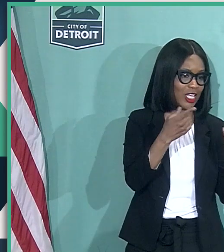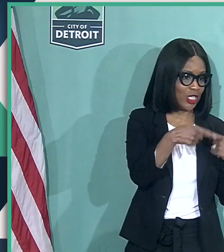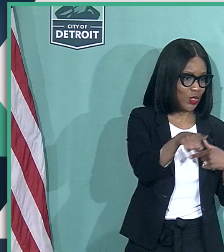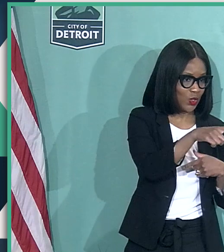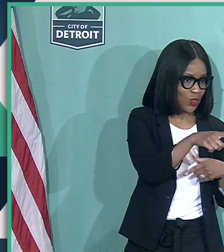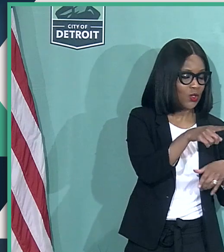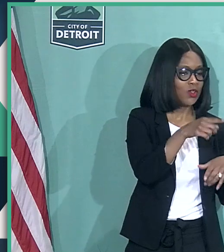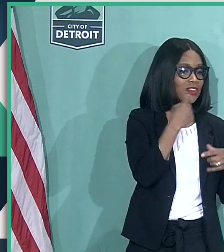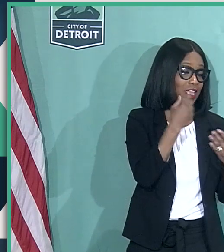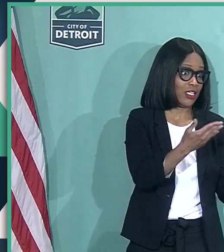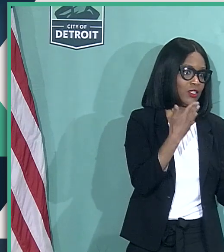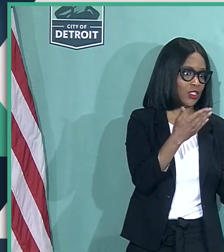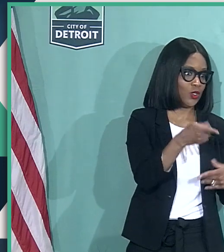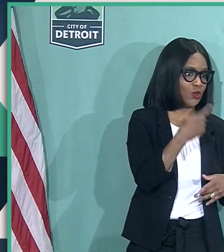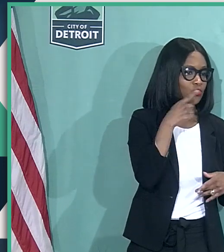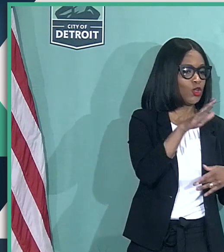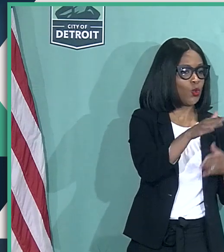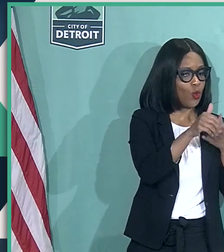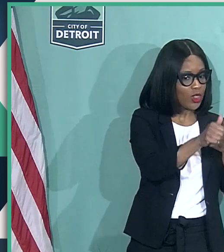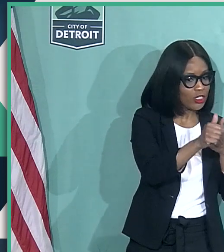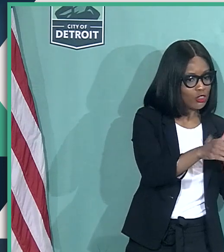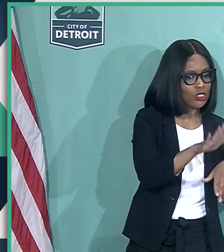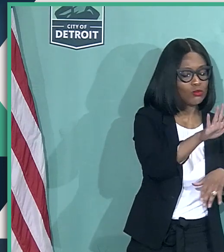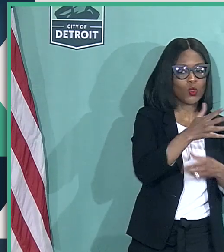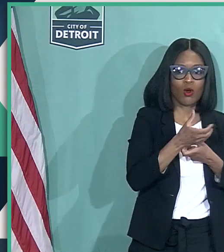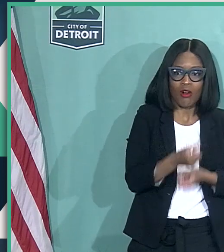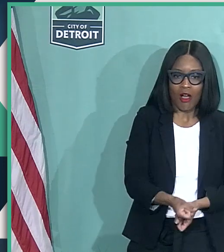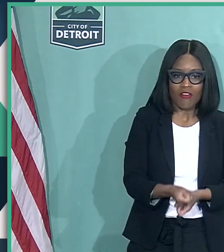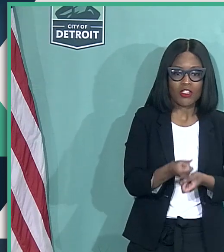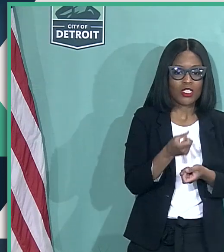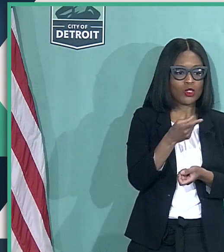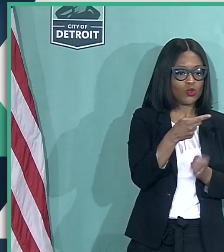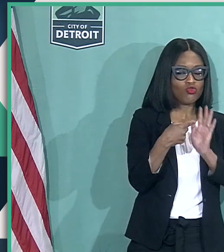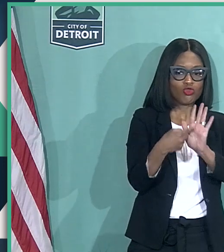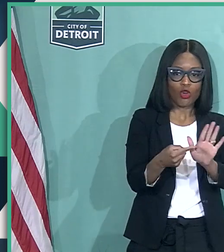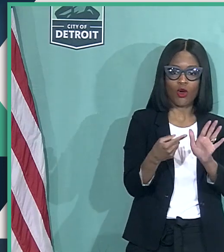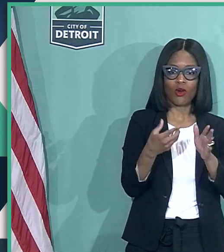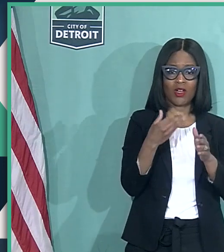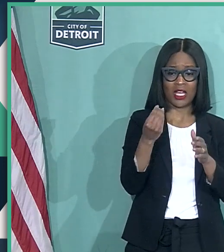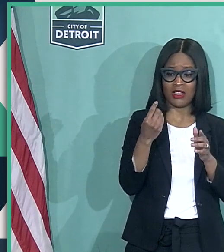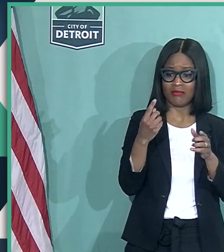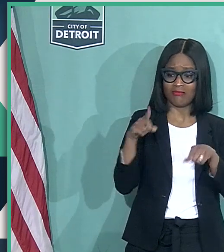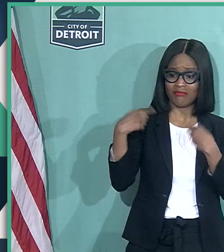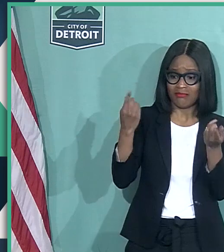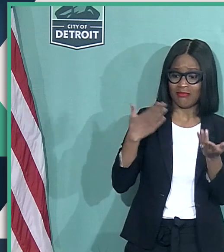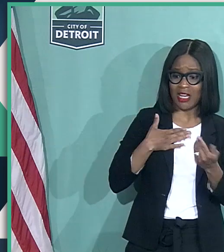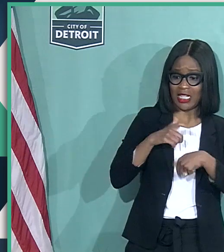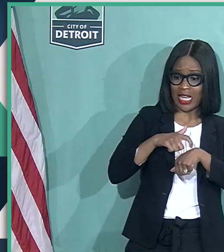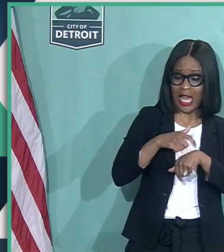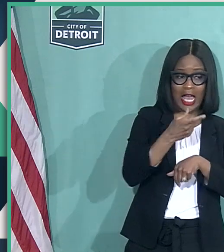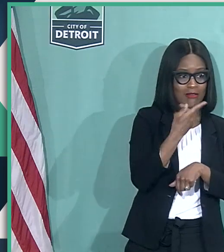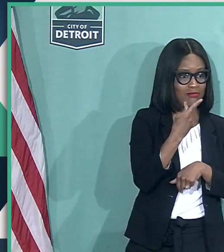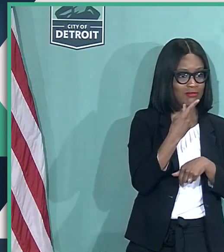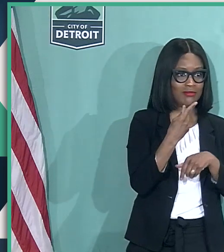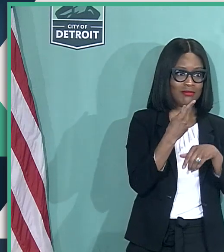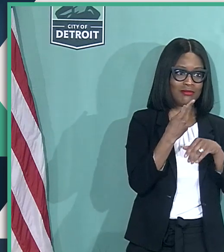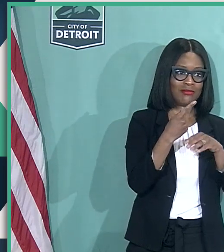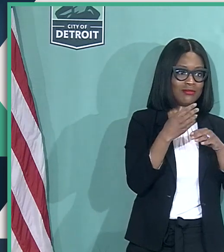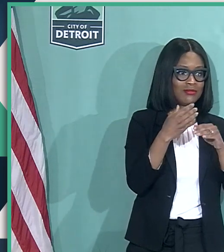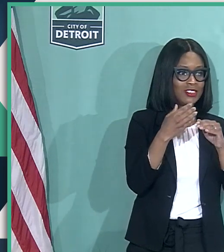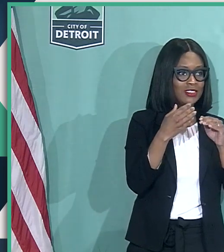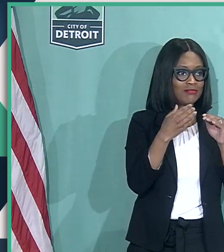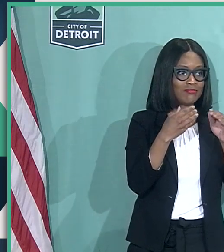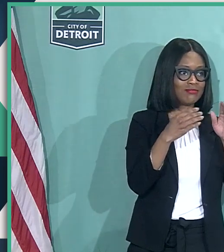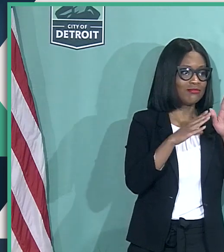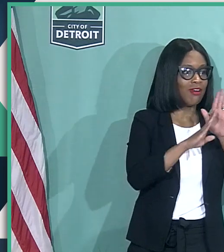leadership, but certainly for the confidence you have shown in me during my time. We've gone through some highs and some lows, but